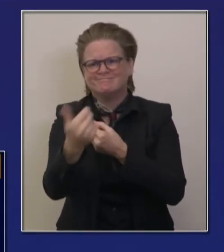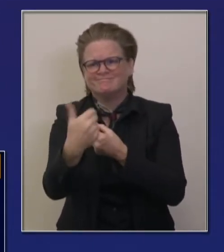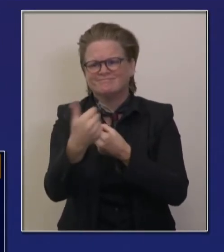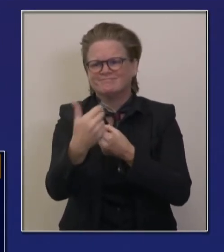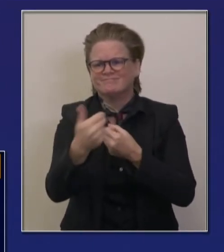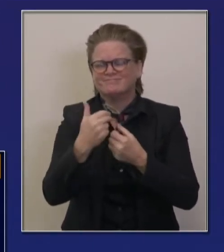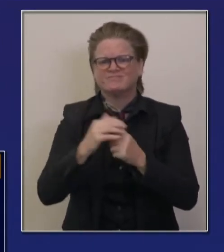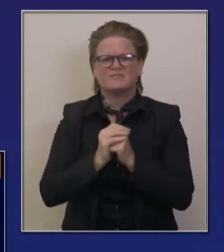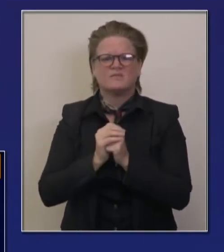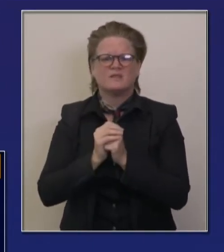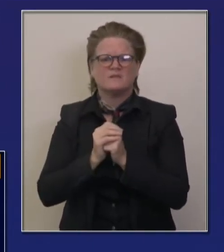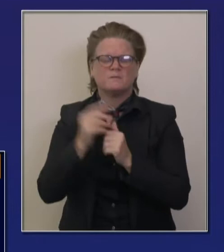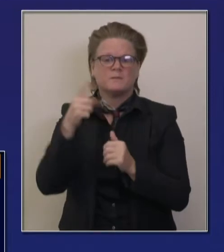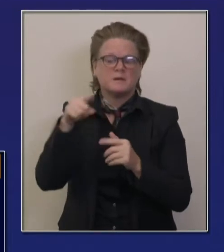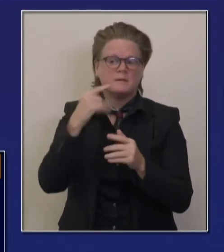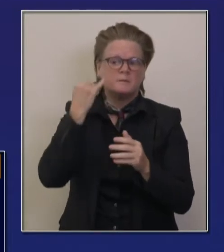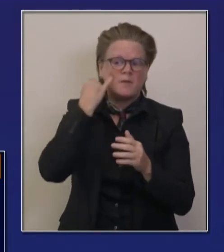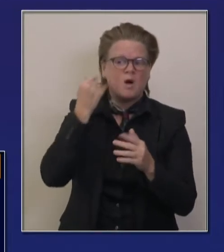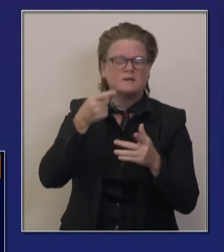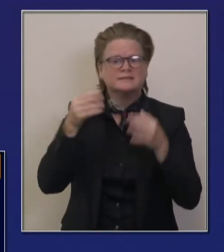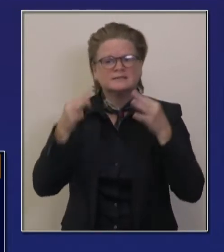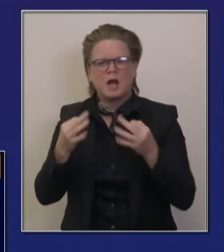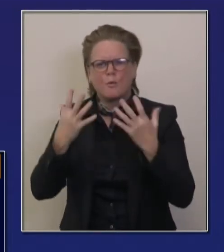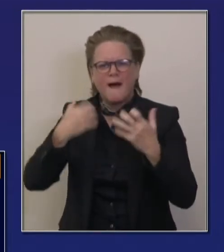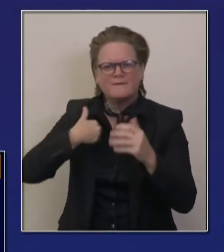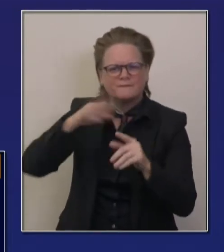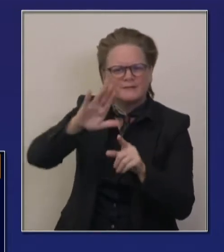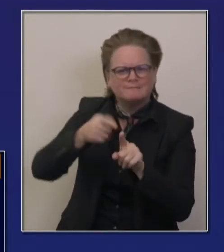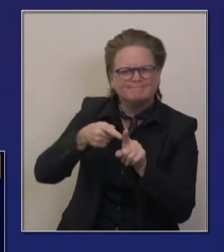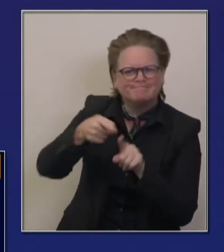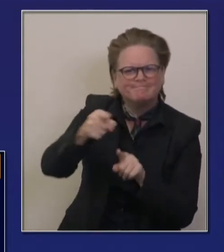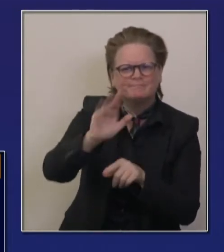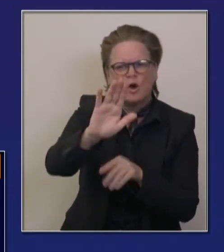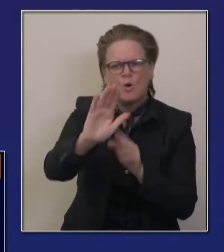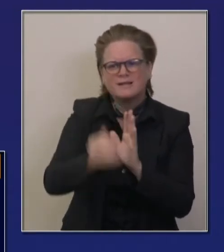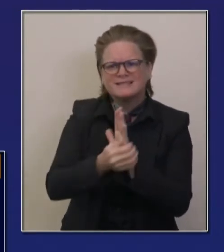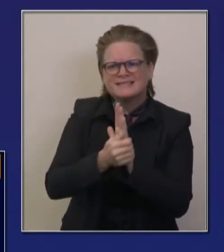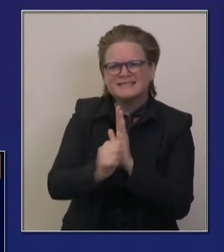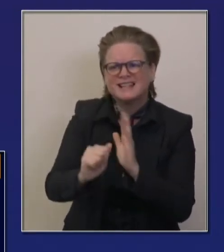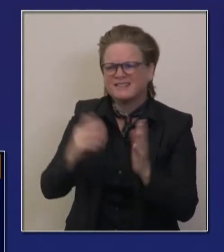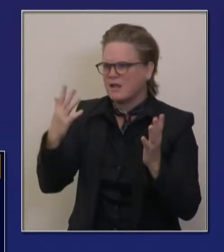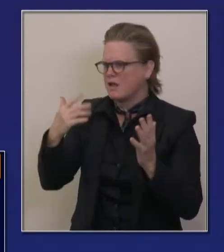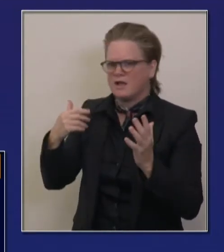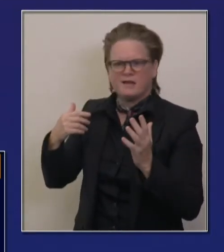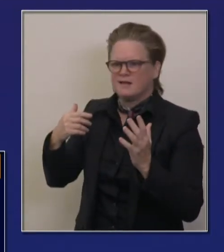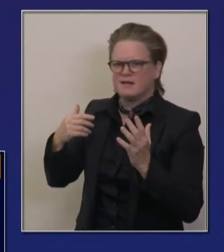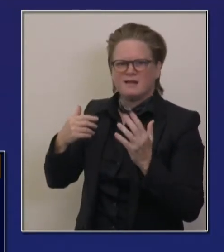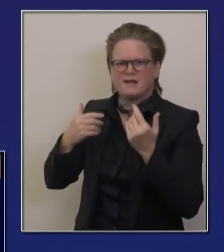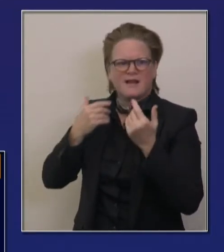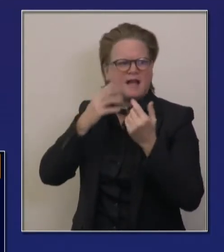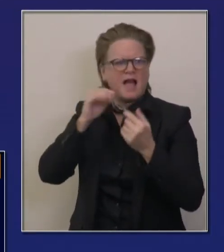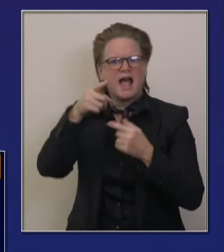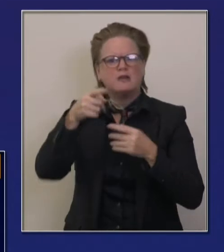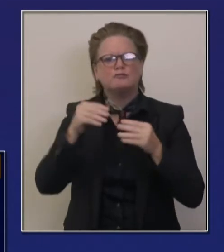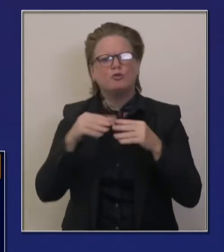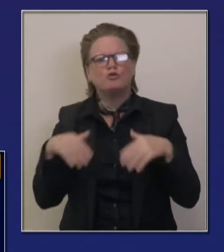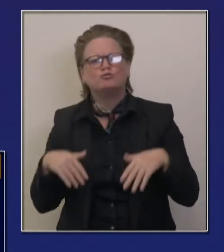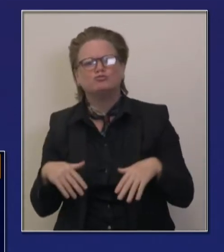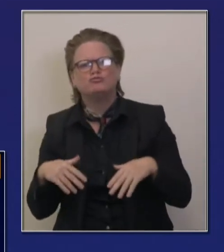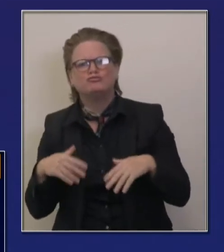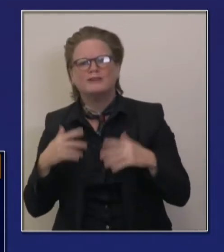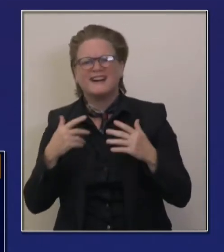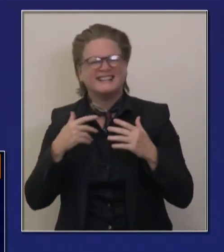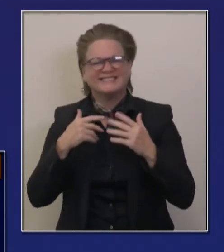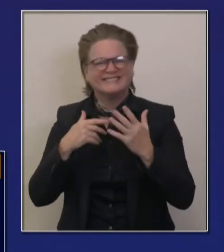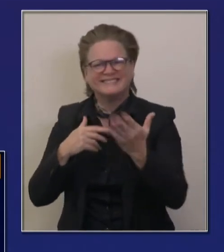provide a unique expertise that they may not be providing now that may be underutilized, but finding that they have other professional